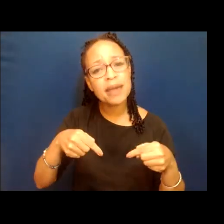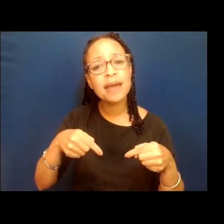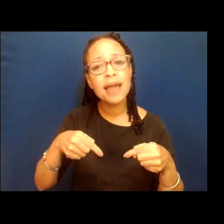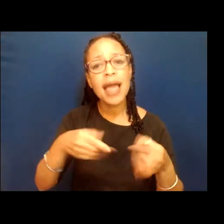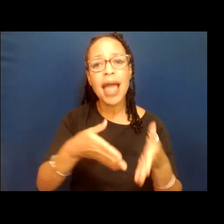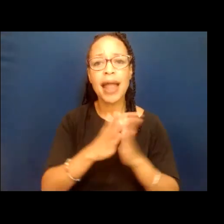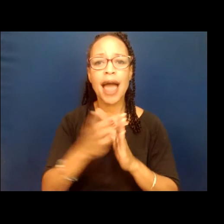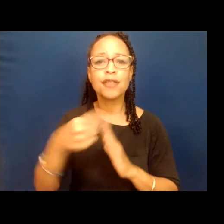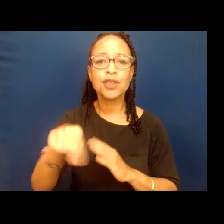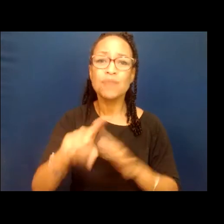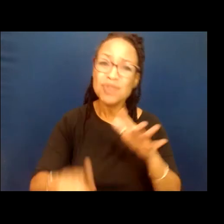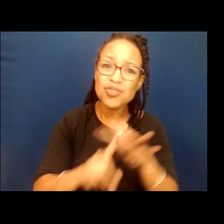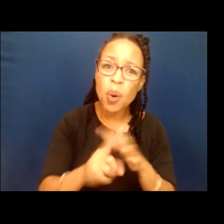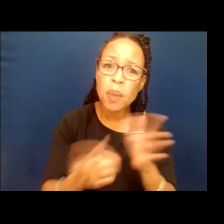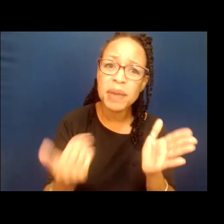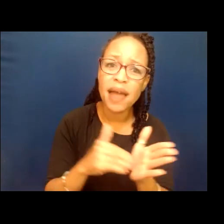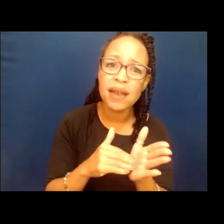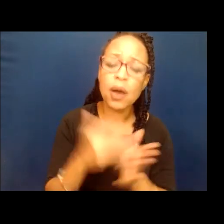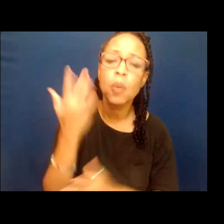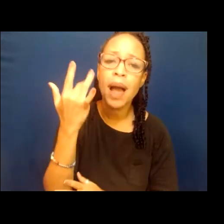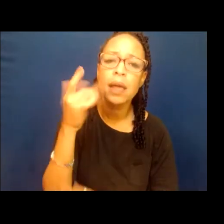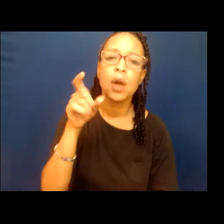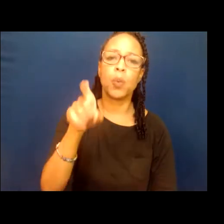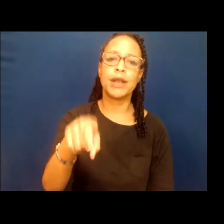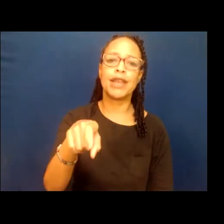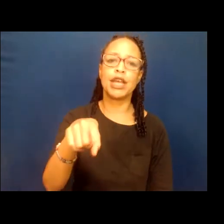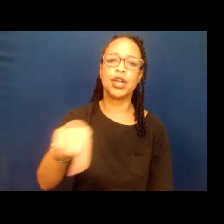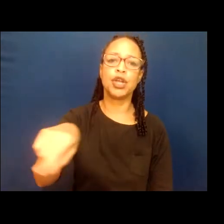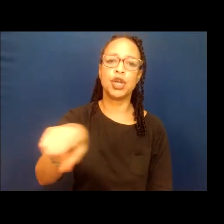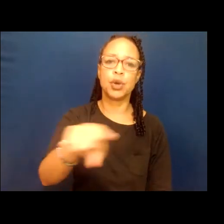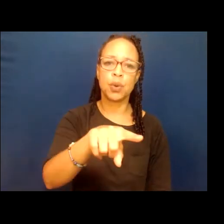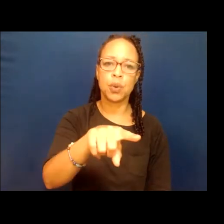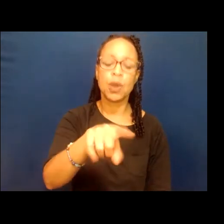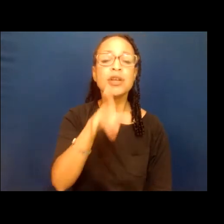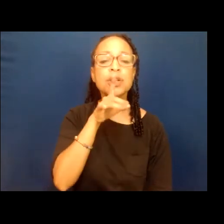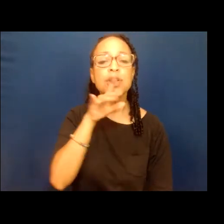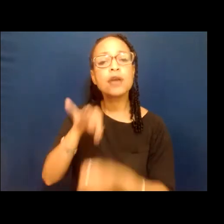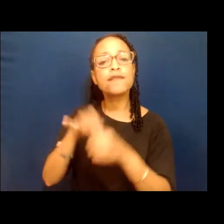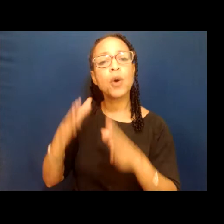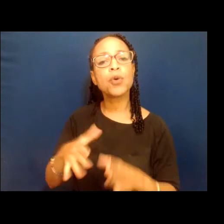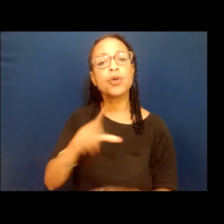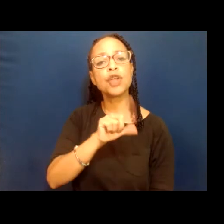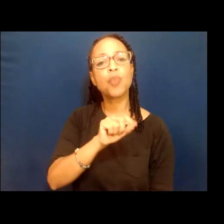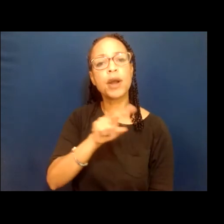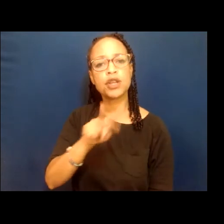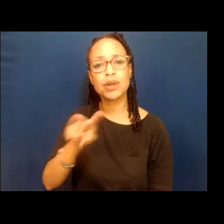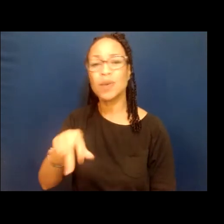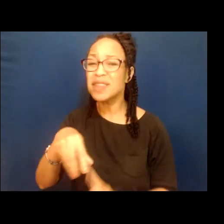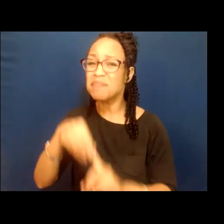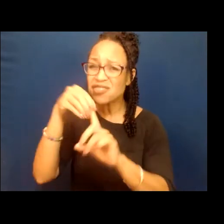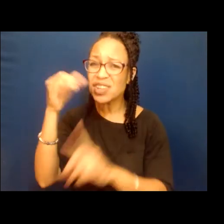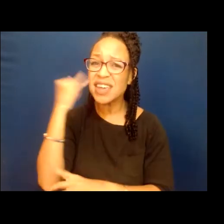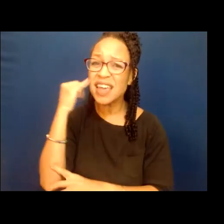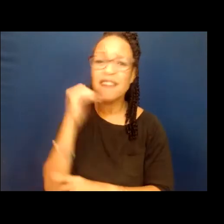to ask you to show up again because we need you. We need you to talk to voters in 2022, especially if you are bilingual,